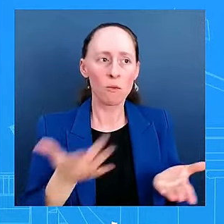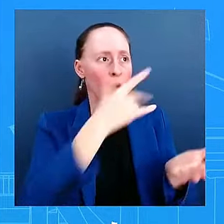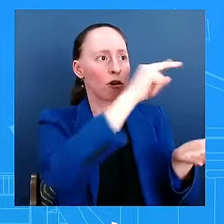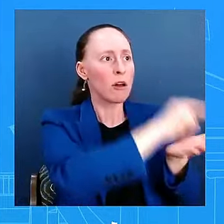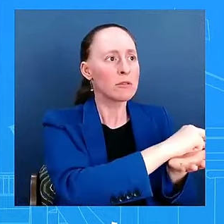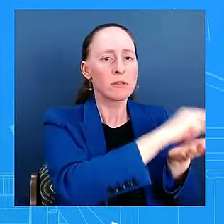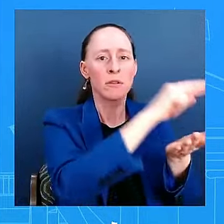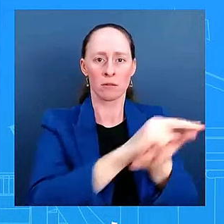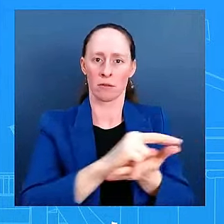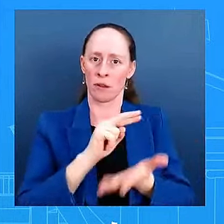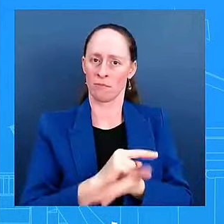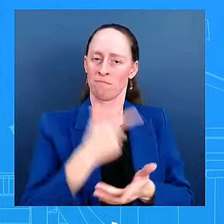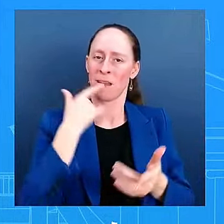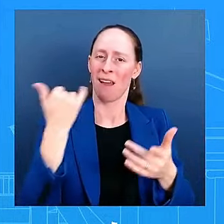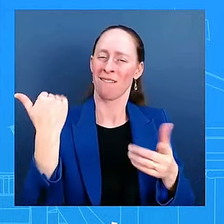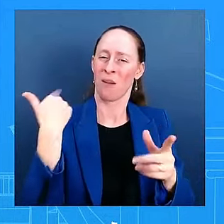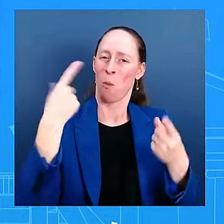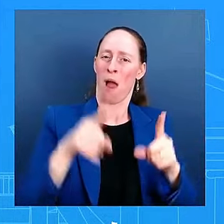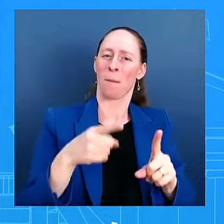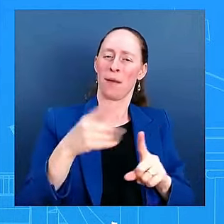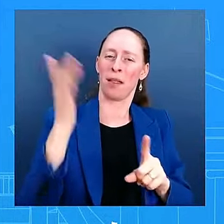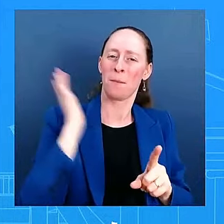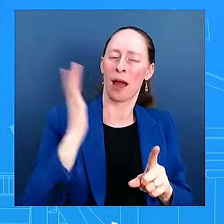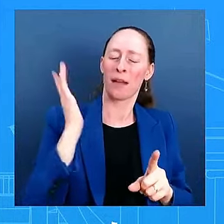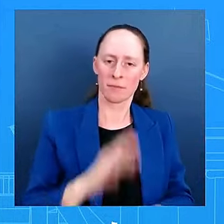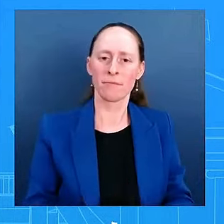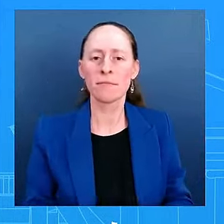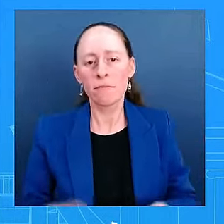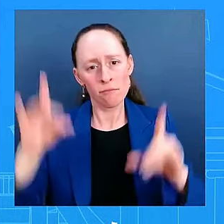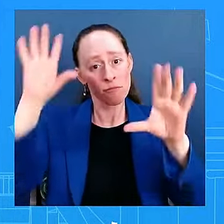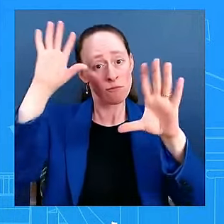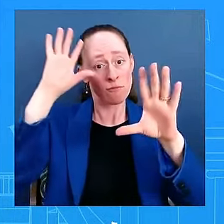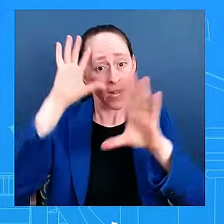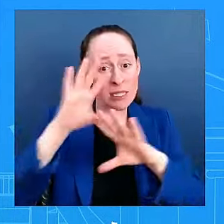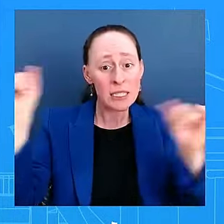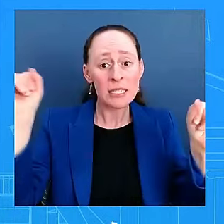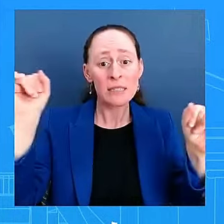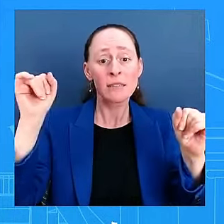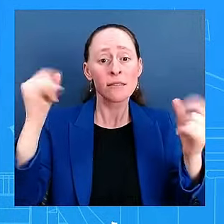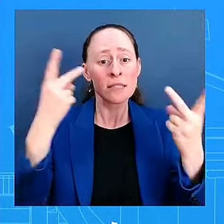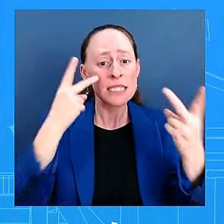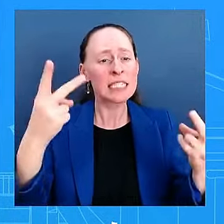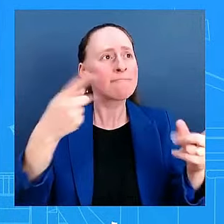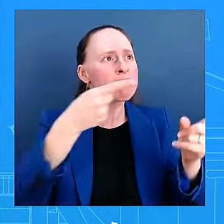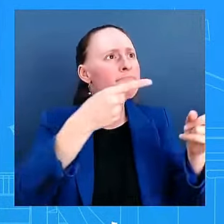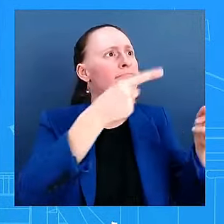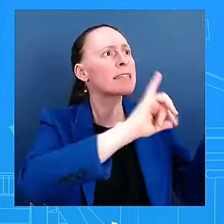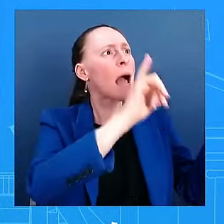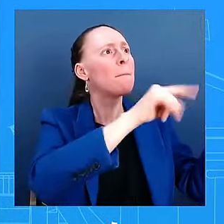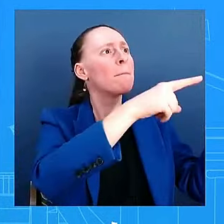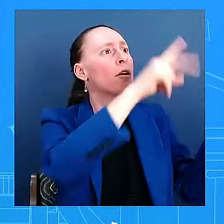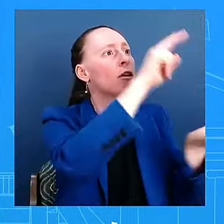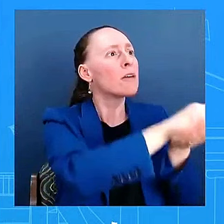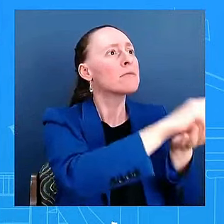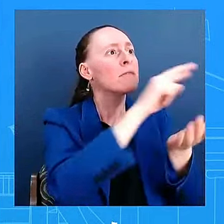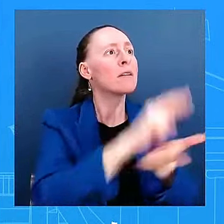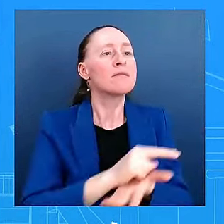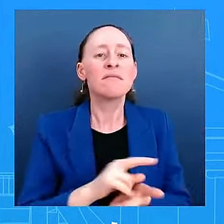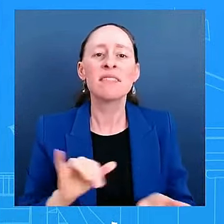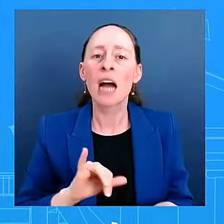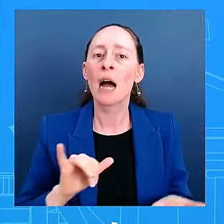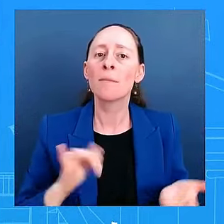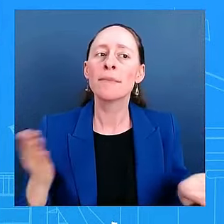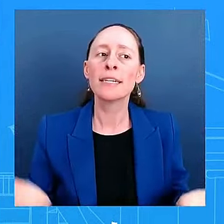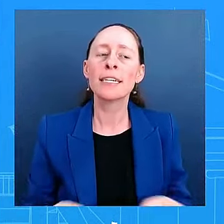parties around the world here. Now, I'm to be very mindful and leave the political analysis to